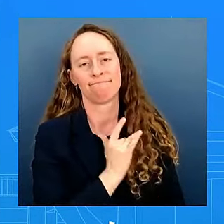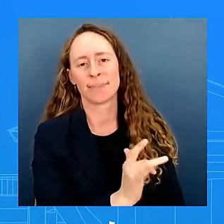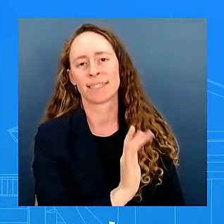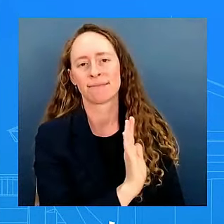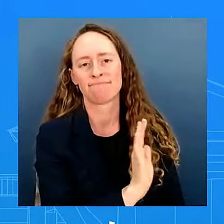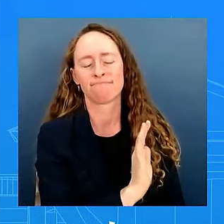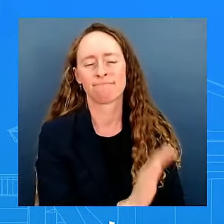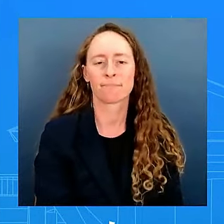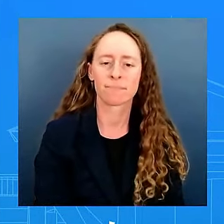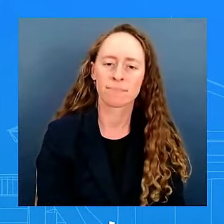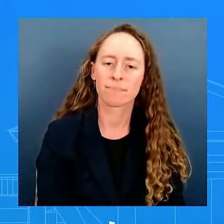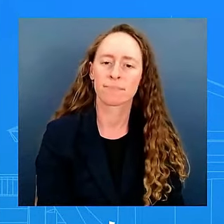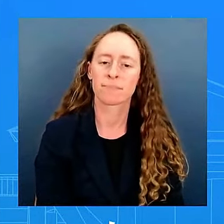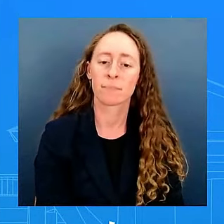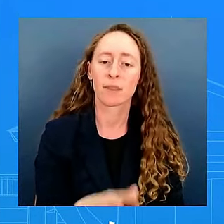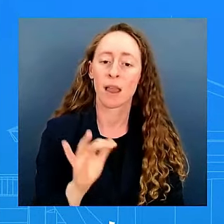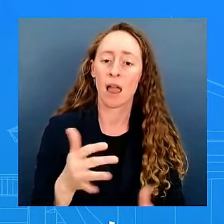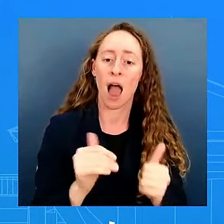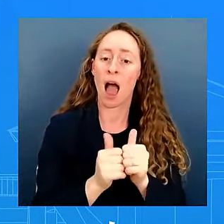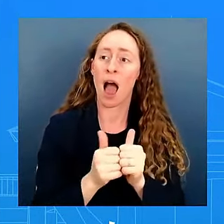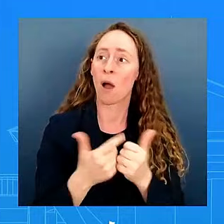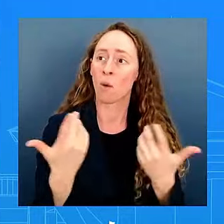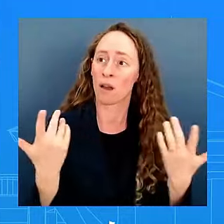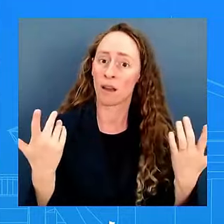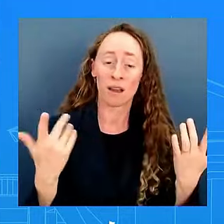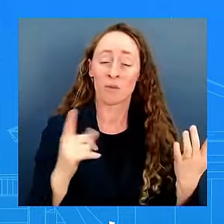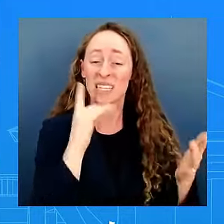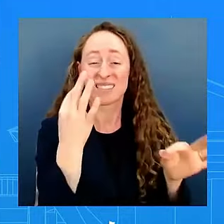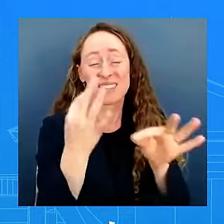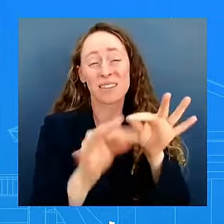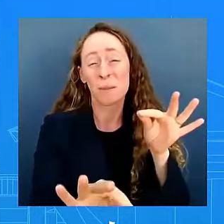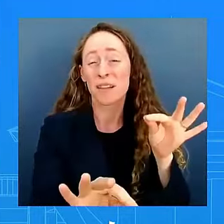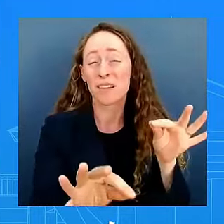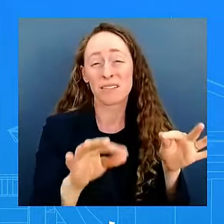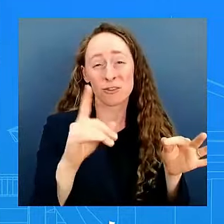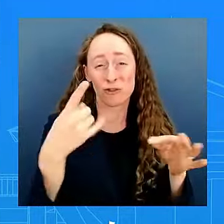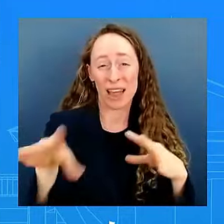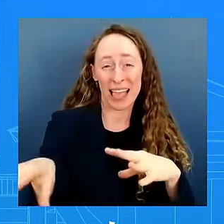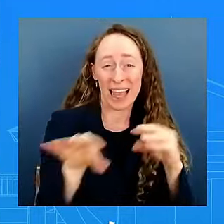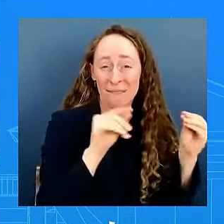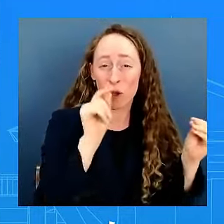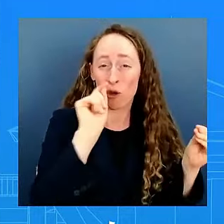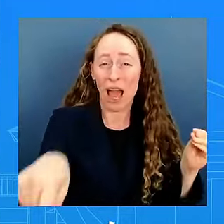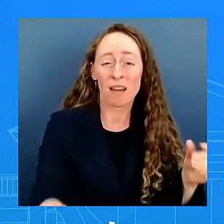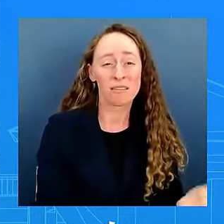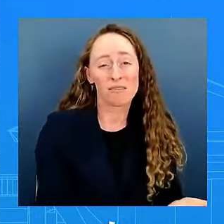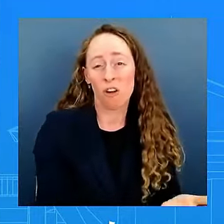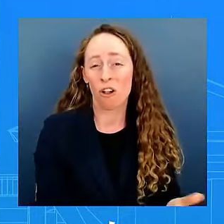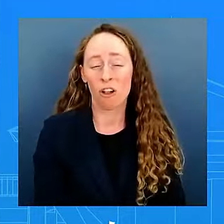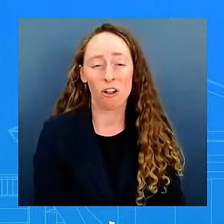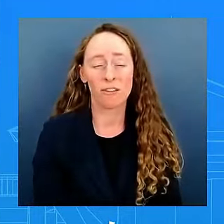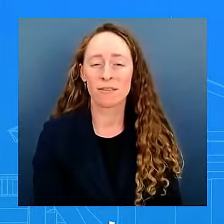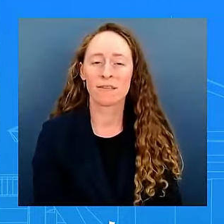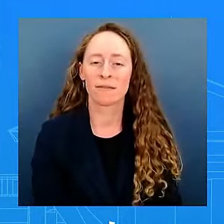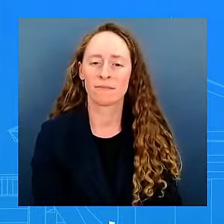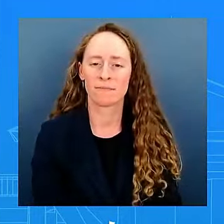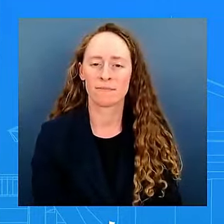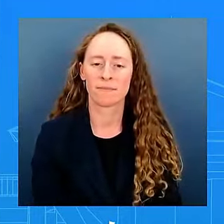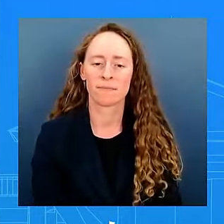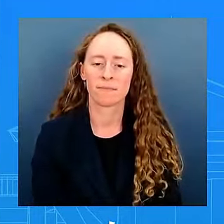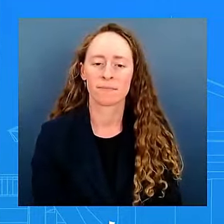is for russia to end its war a personal question actually carine because i was listening to you uh this morning well at noon